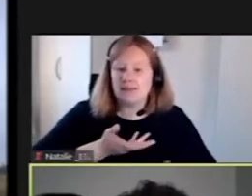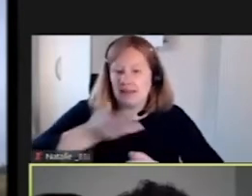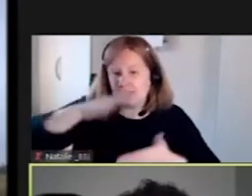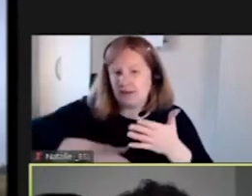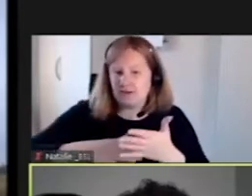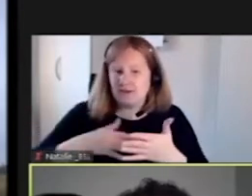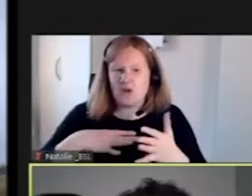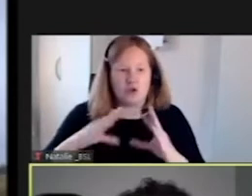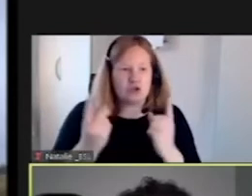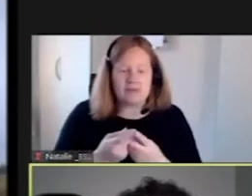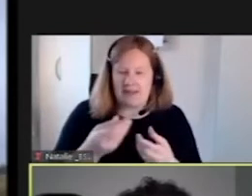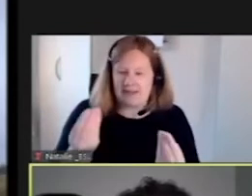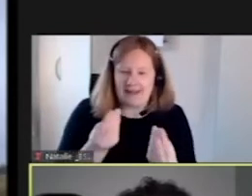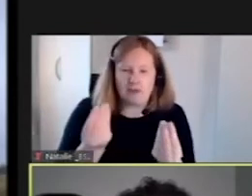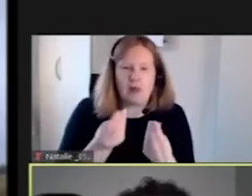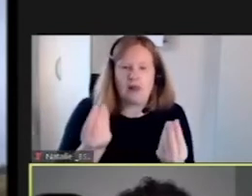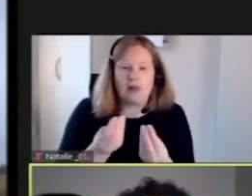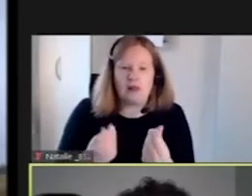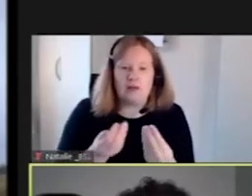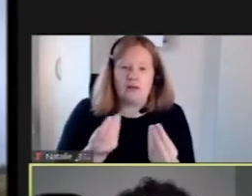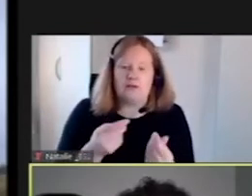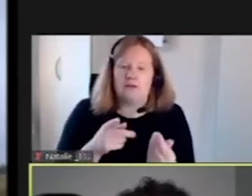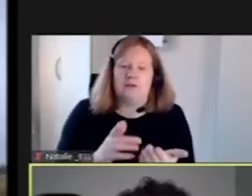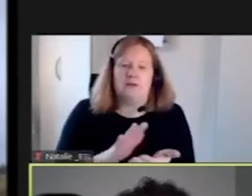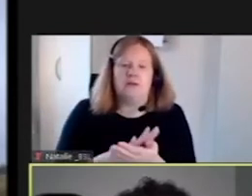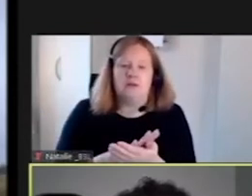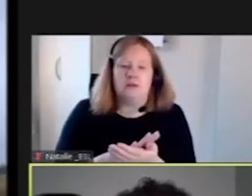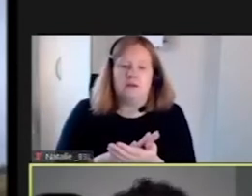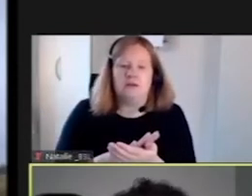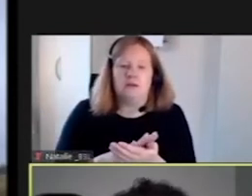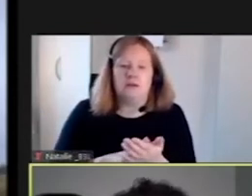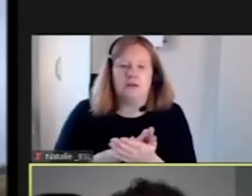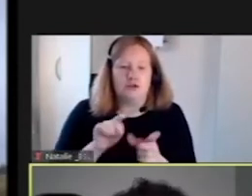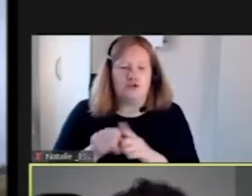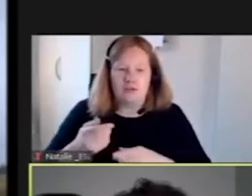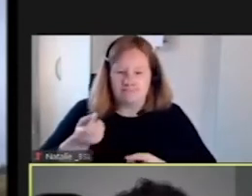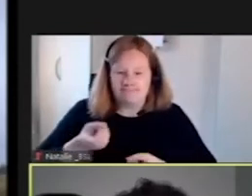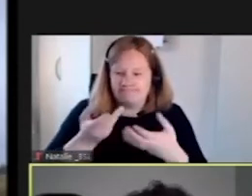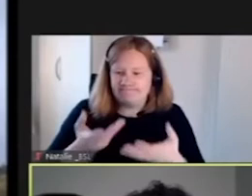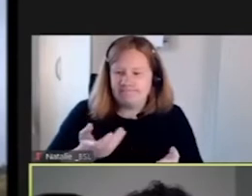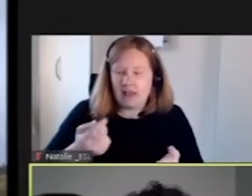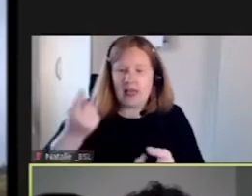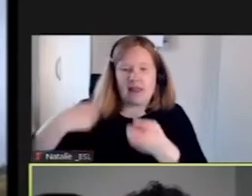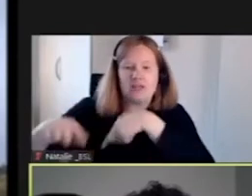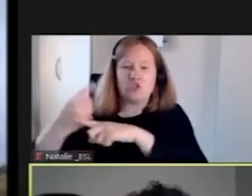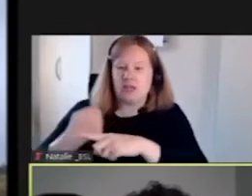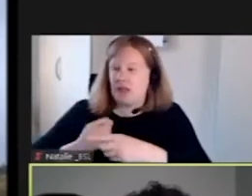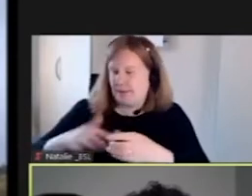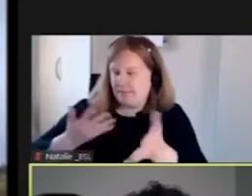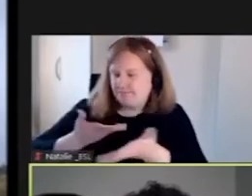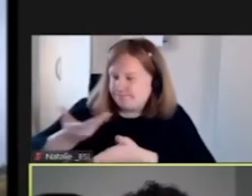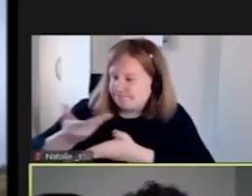to kind of memorialise my experience with counselling last year. And